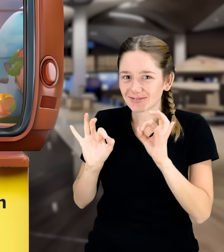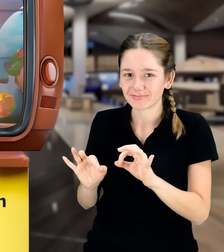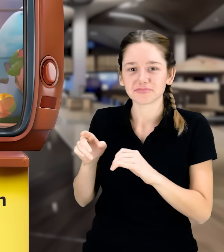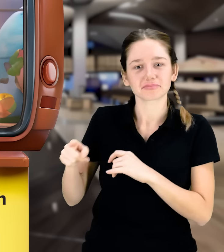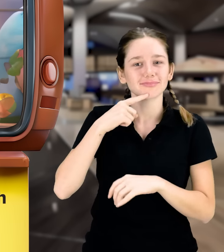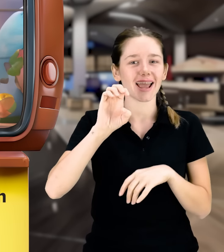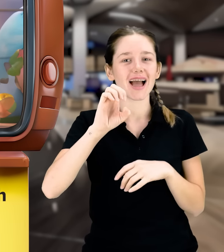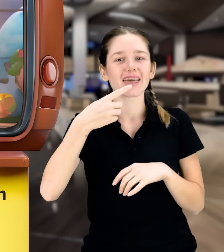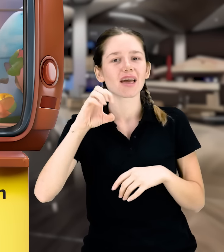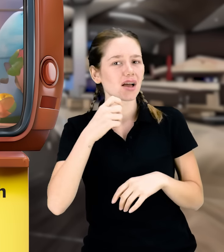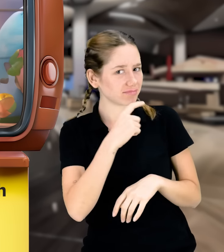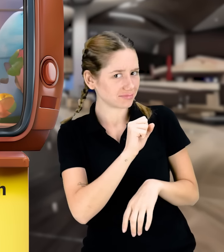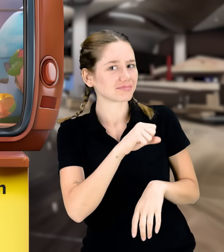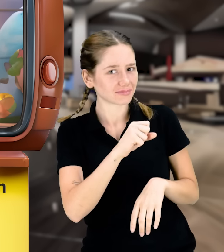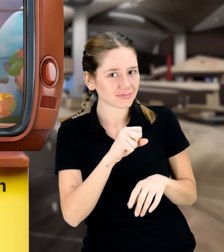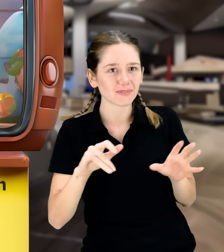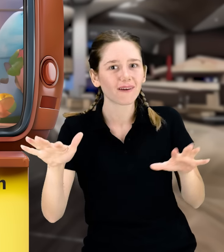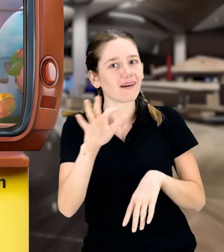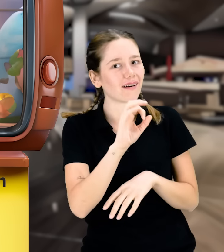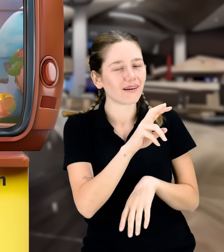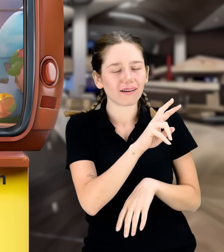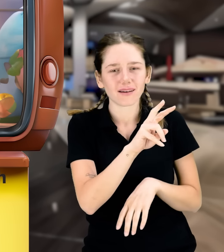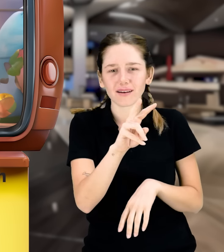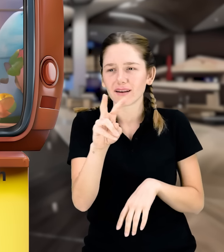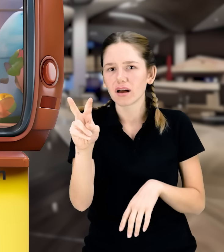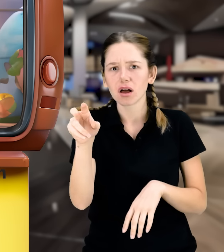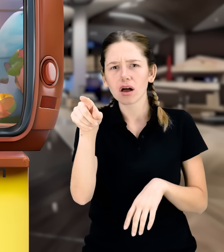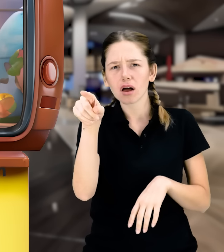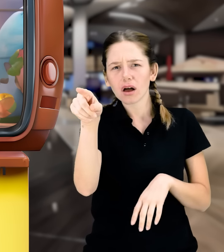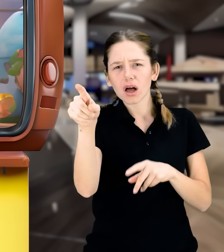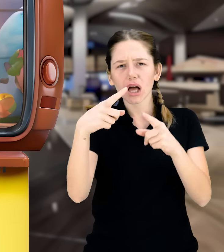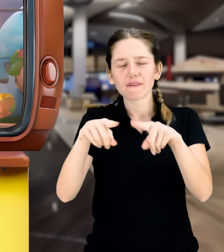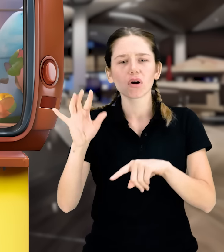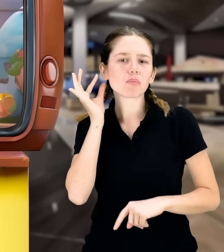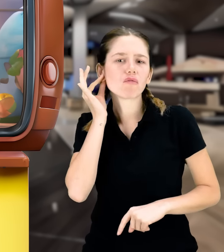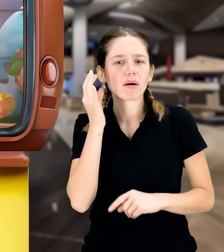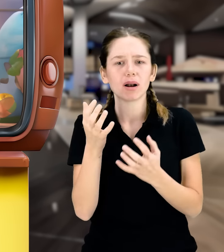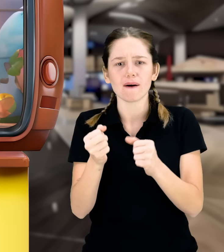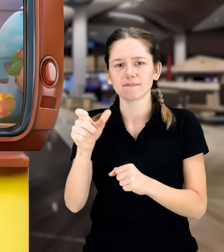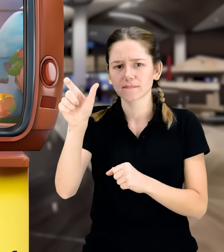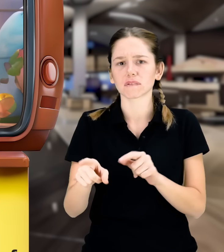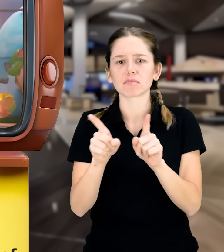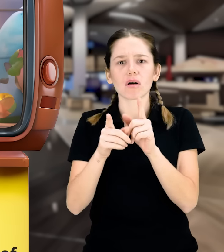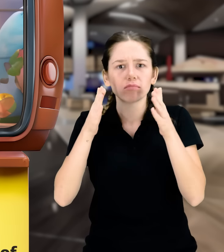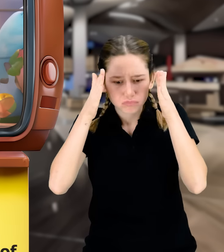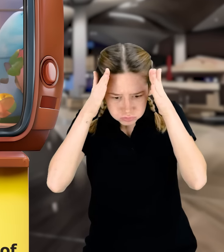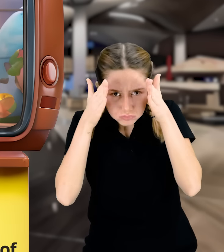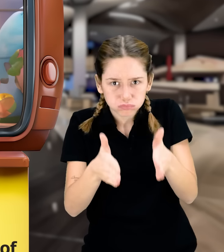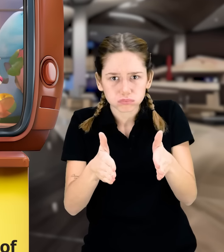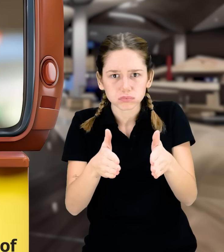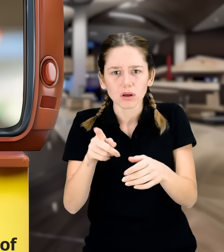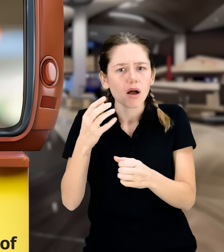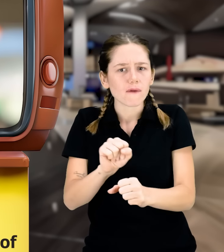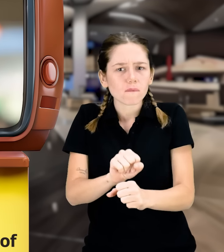As Ege and Ruzgar passed through the passenger terminal, they noticed a young girl deeply